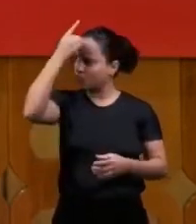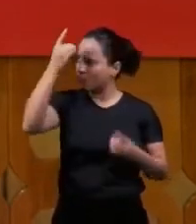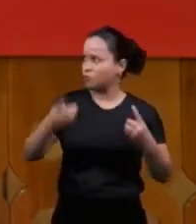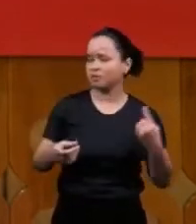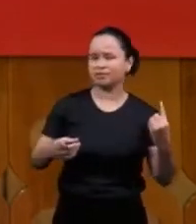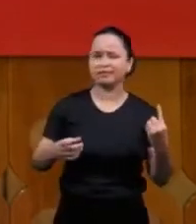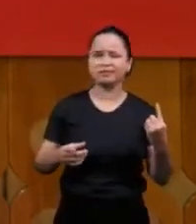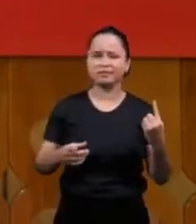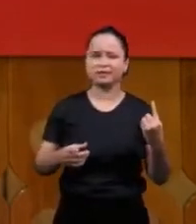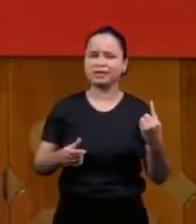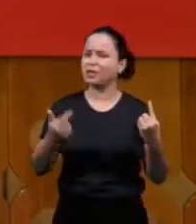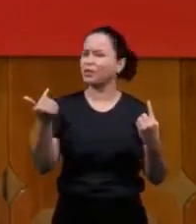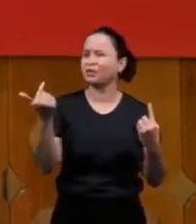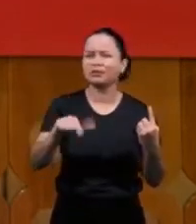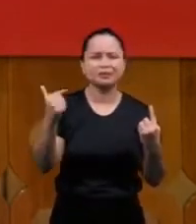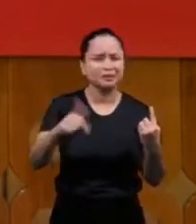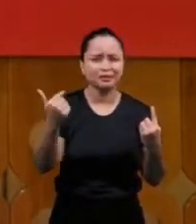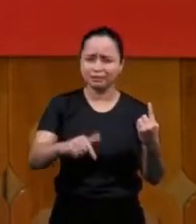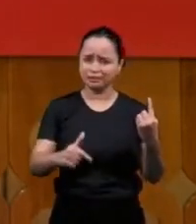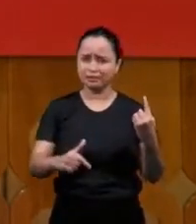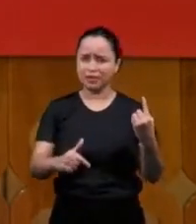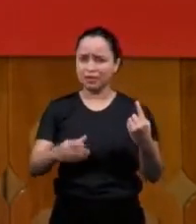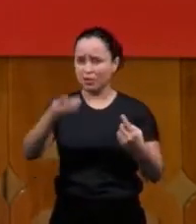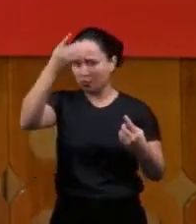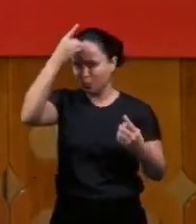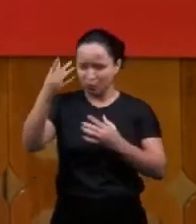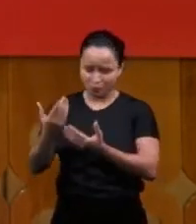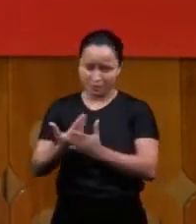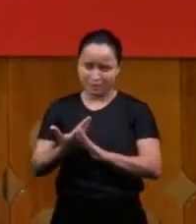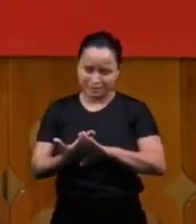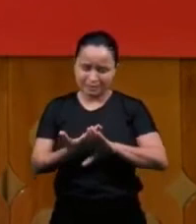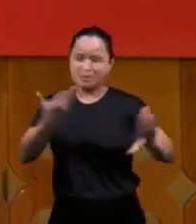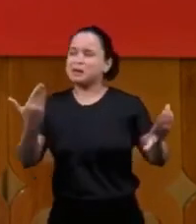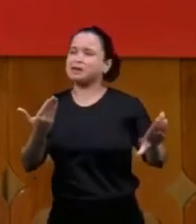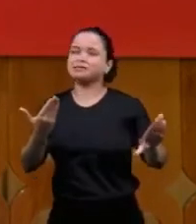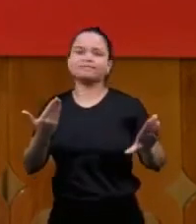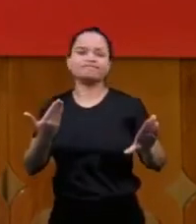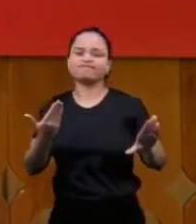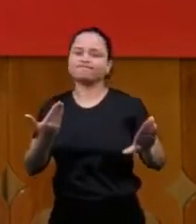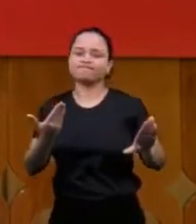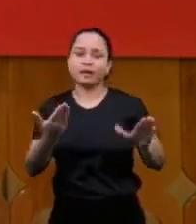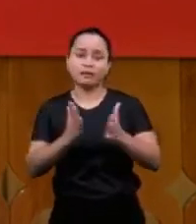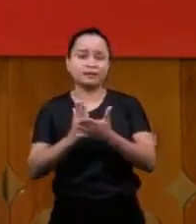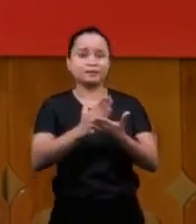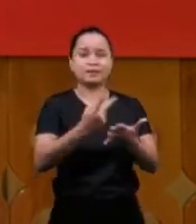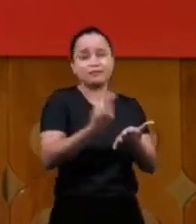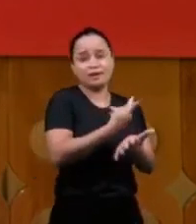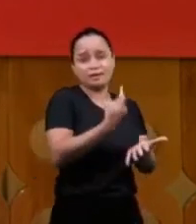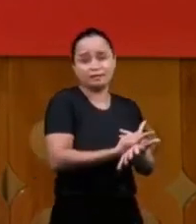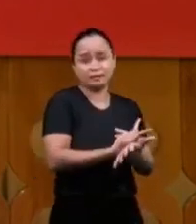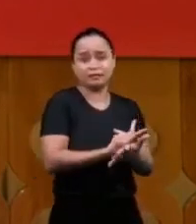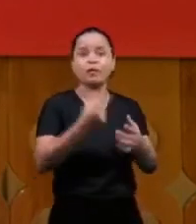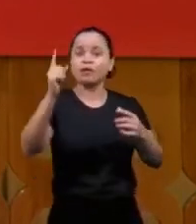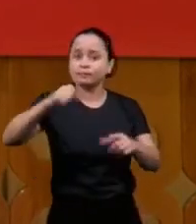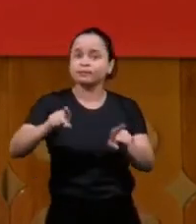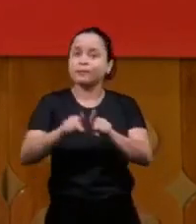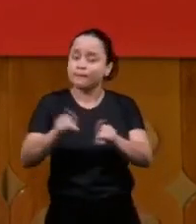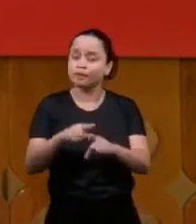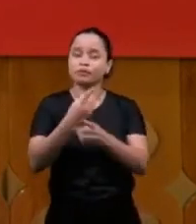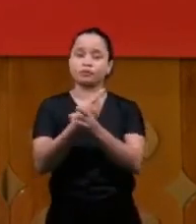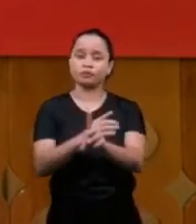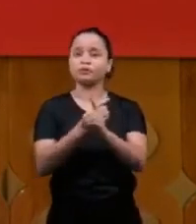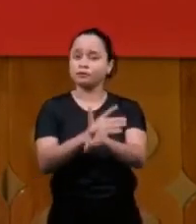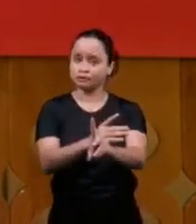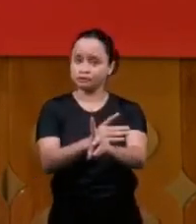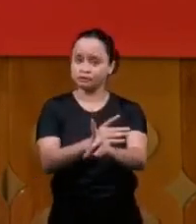exist a gift outside the body it brings us to error this is the doctrine they don't